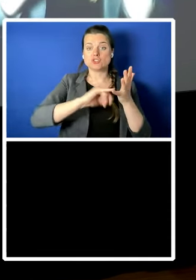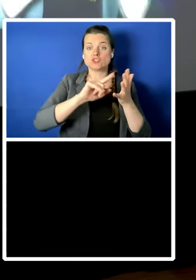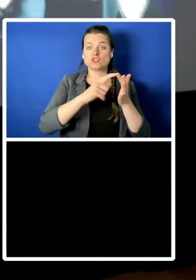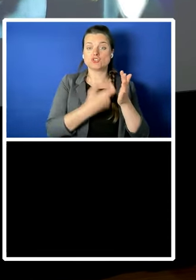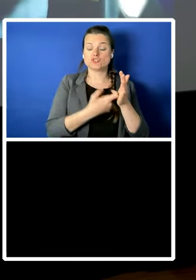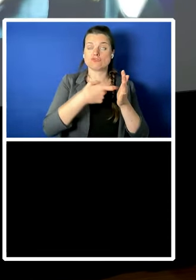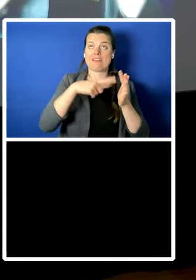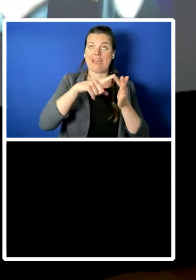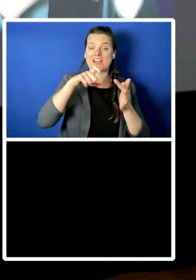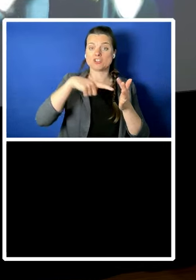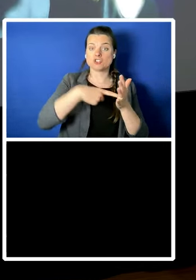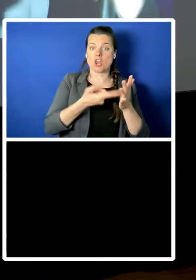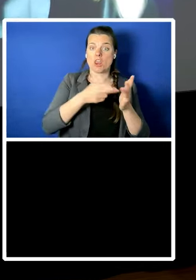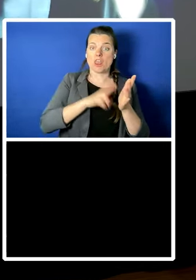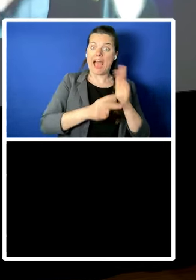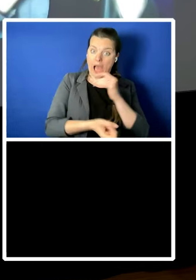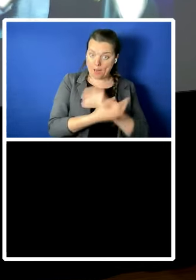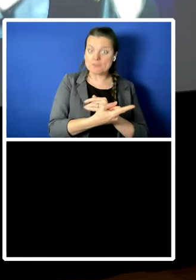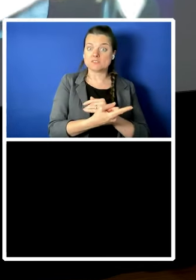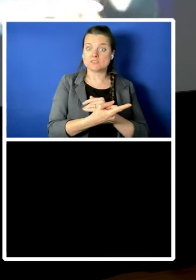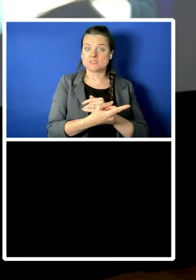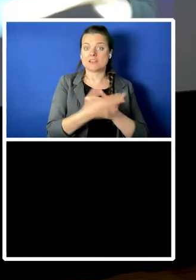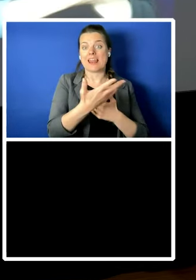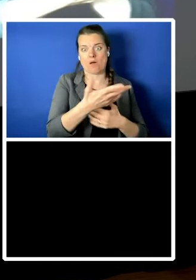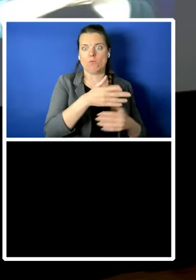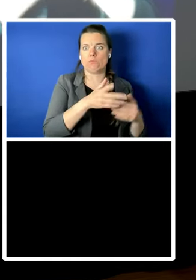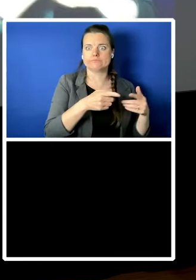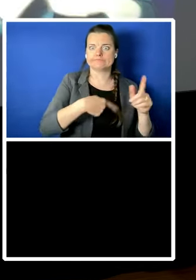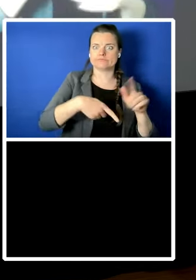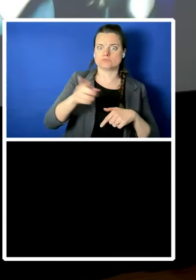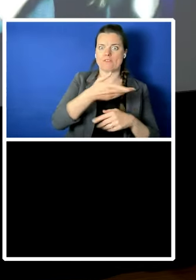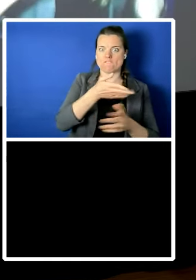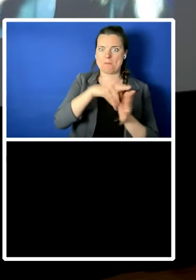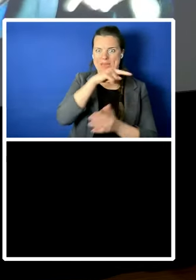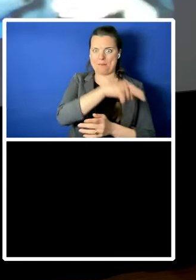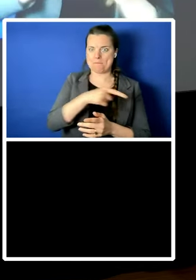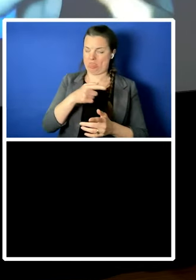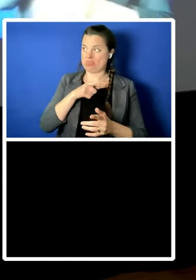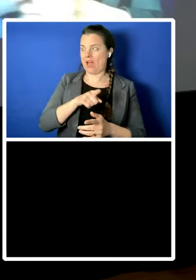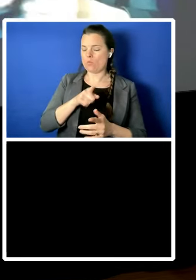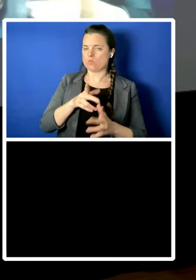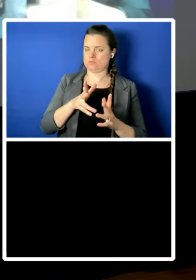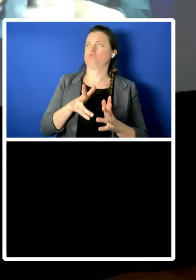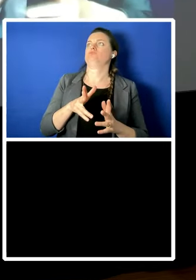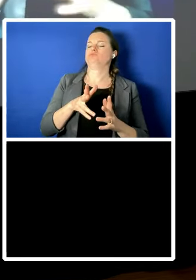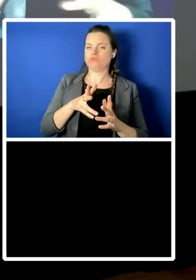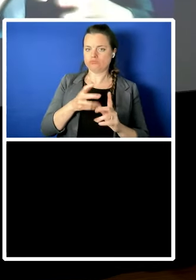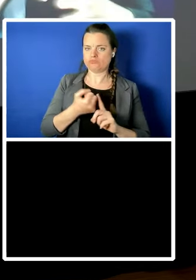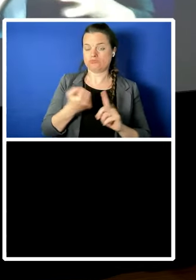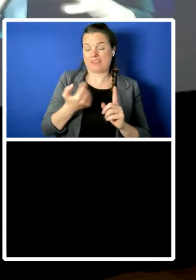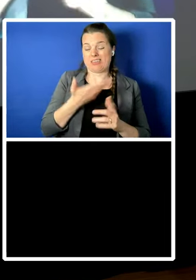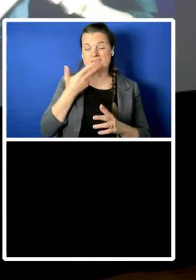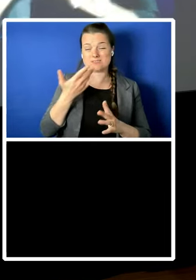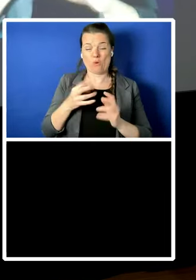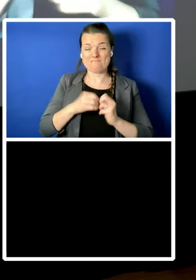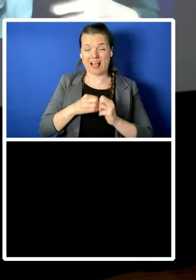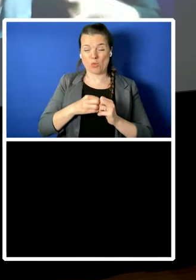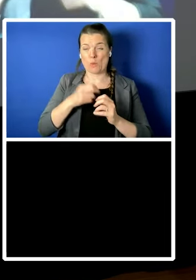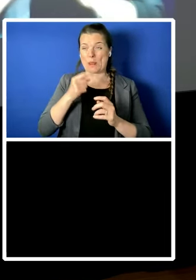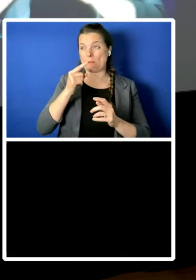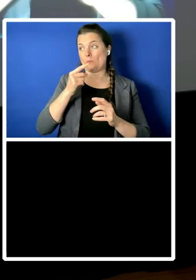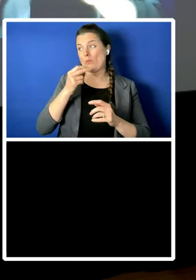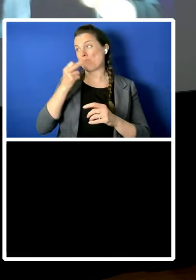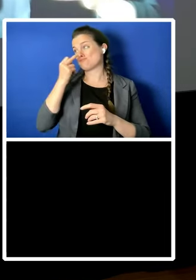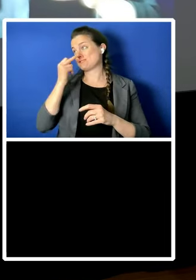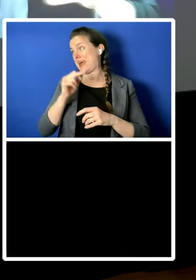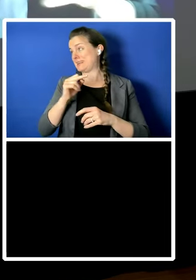i think was pretty pretty extraordinary and i don't i don't see value in pretending pretending otherwise but i still have hope